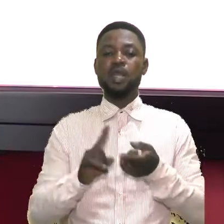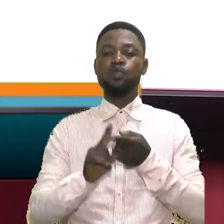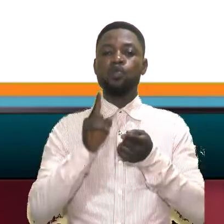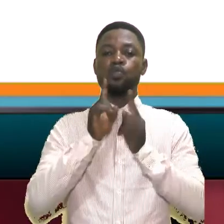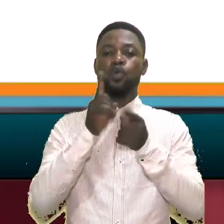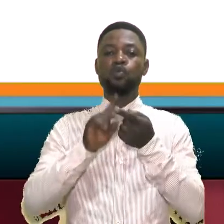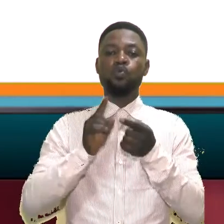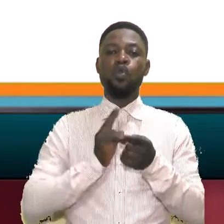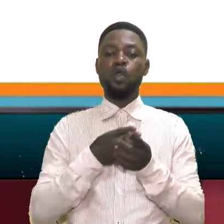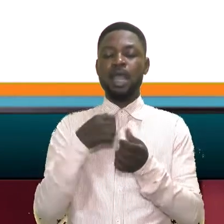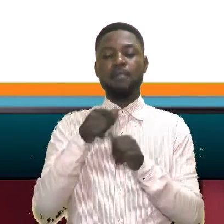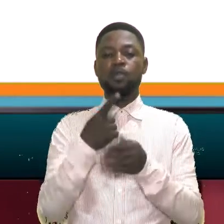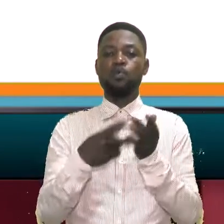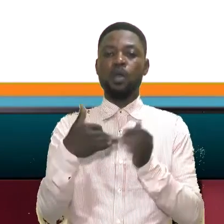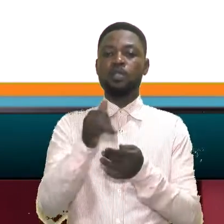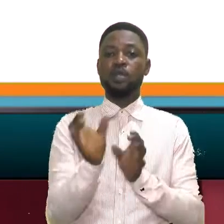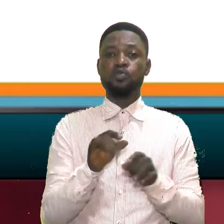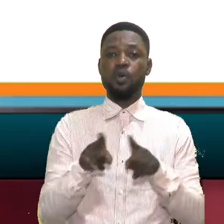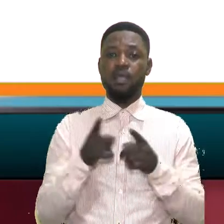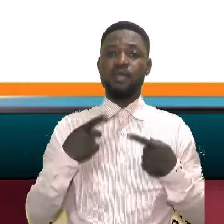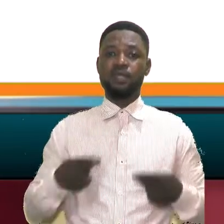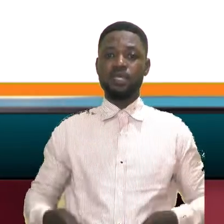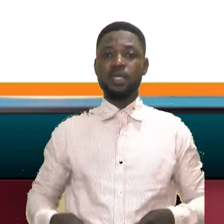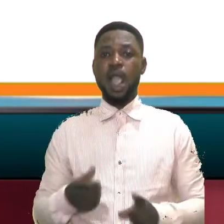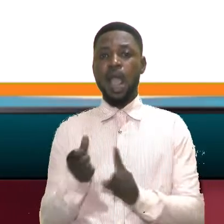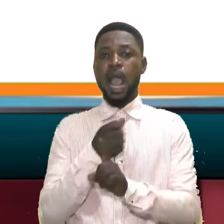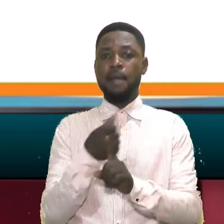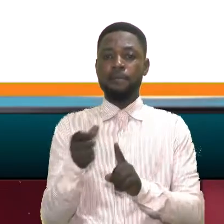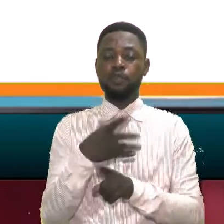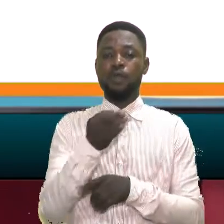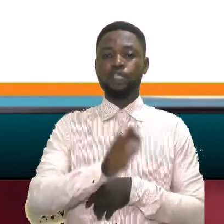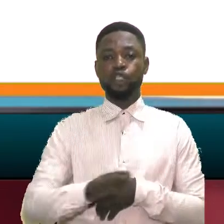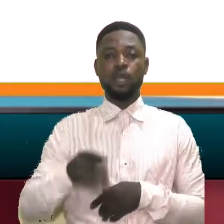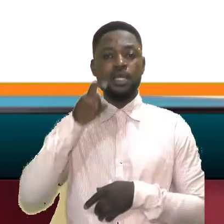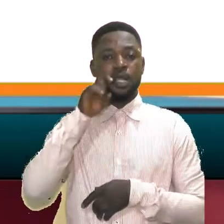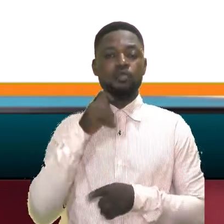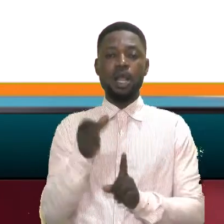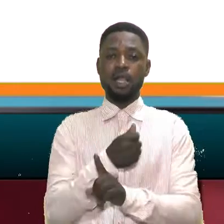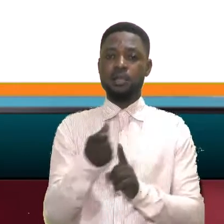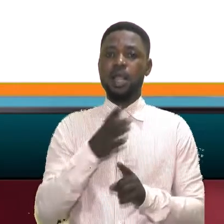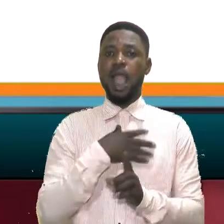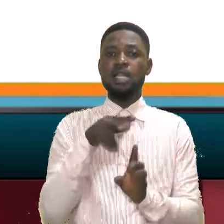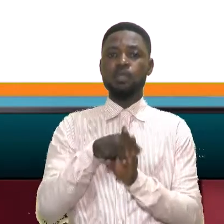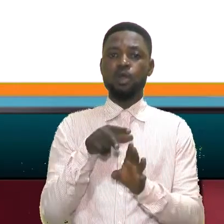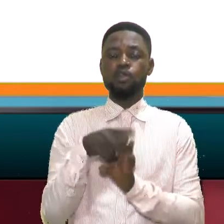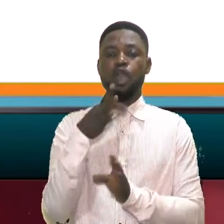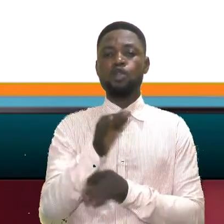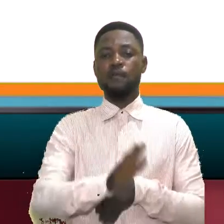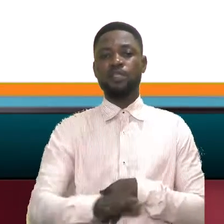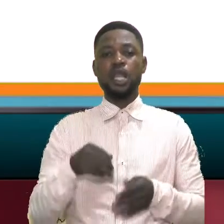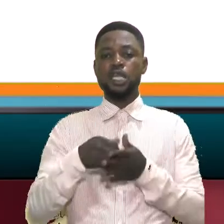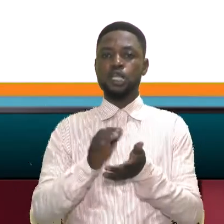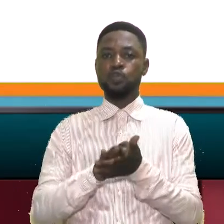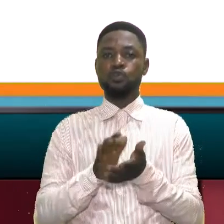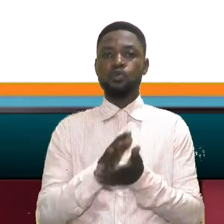talk to us about what they do as regards physical abuse of children, sexual abuse of children, and exploitation of children